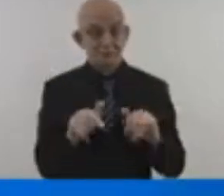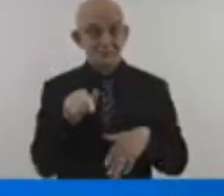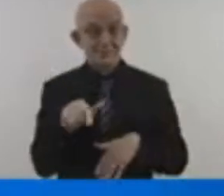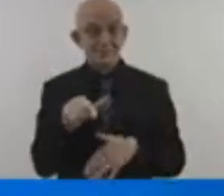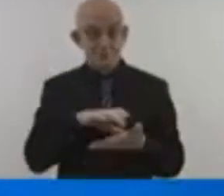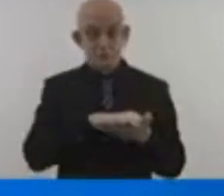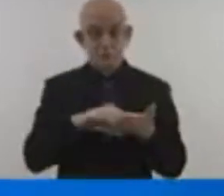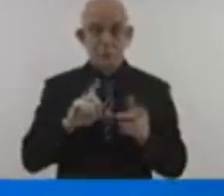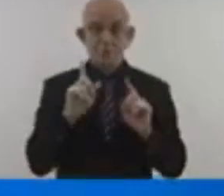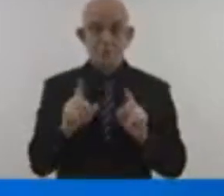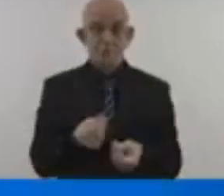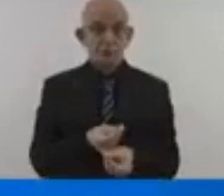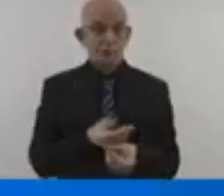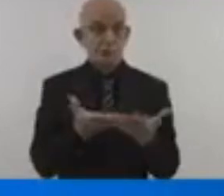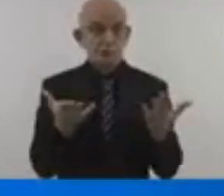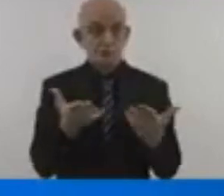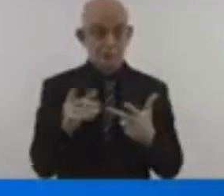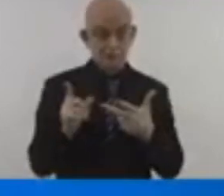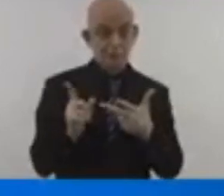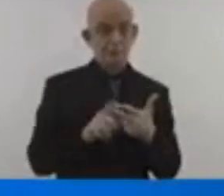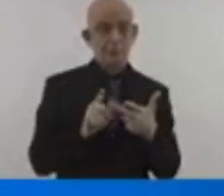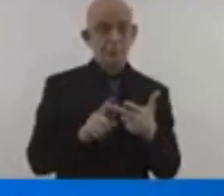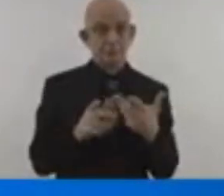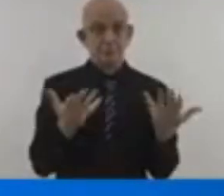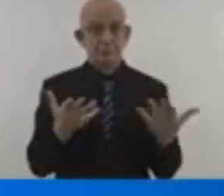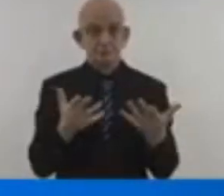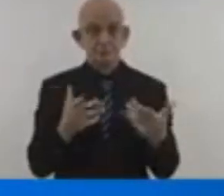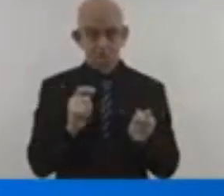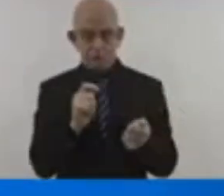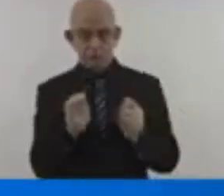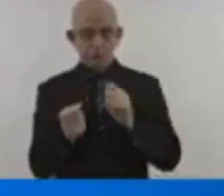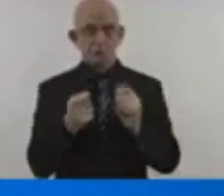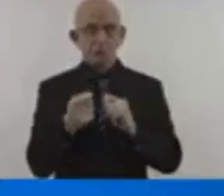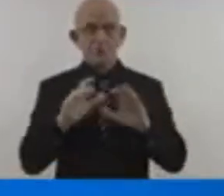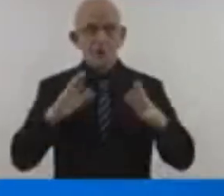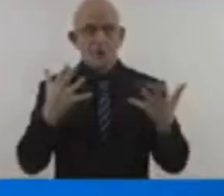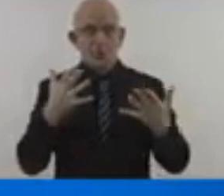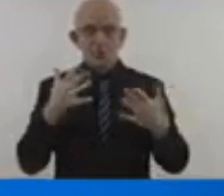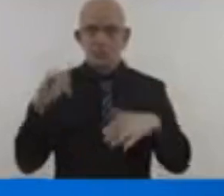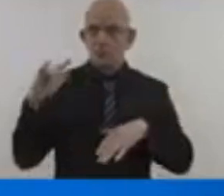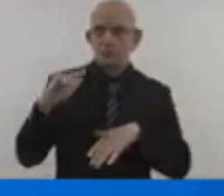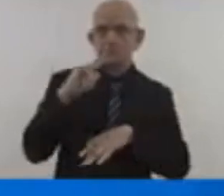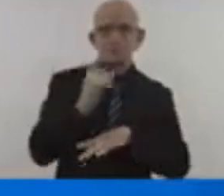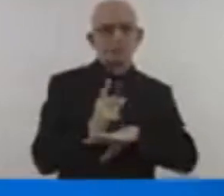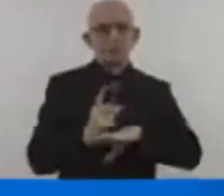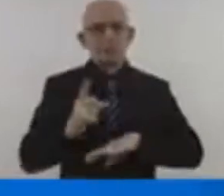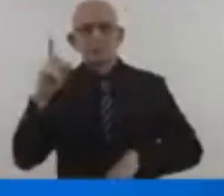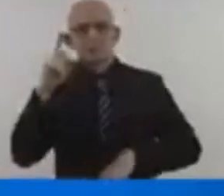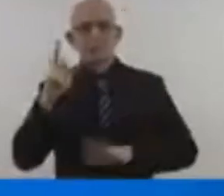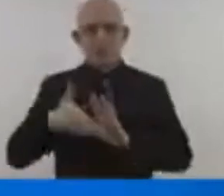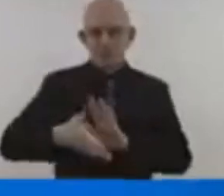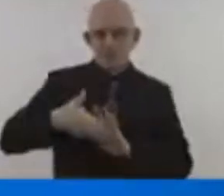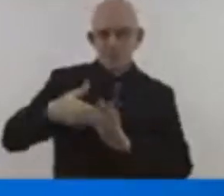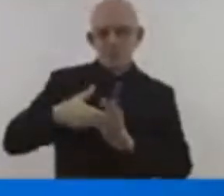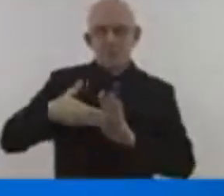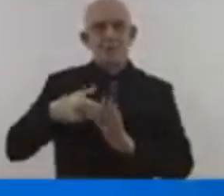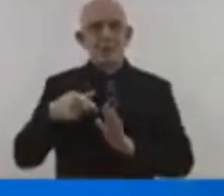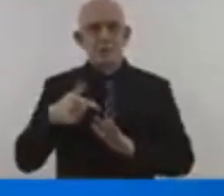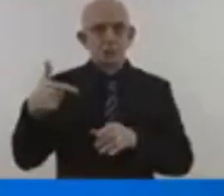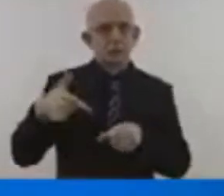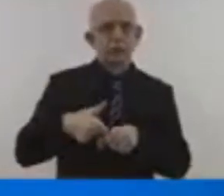polluters must pay. And fourth, a framework for greater accessibility, transparency and accountability,